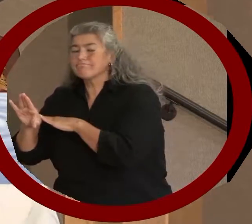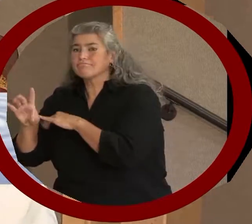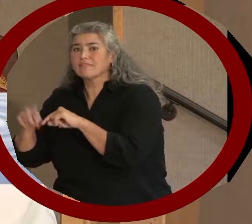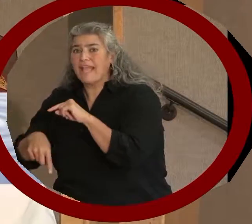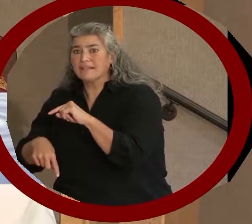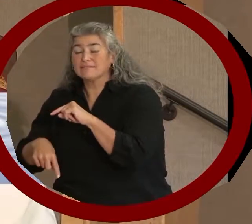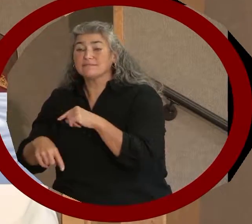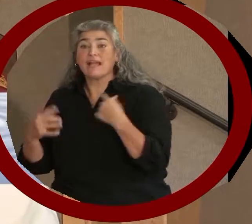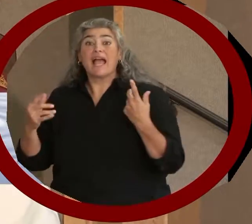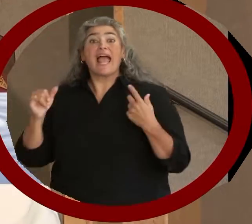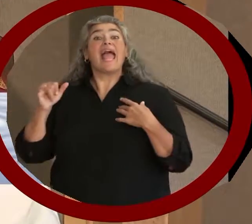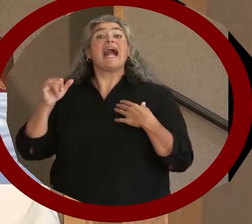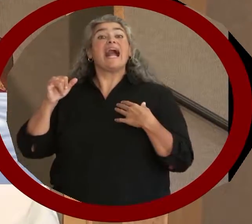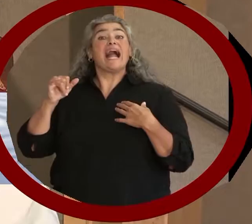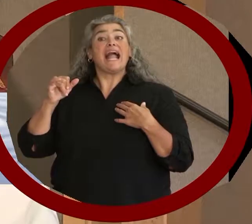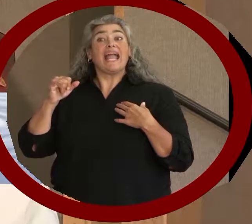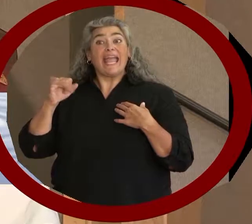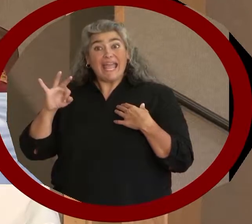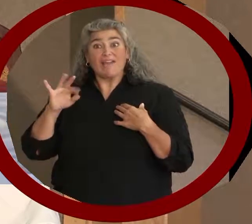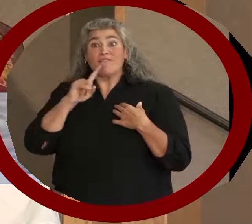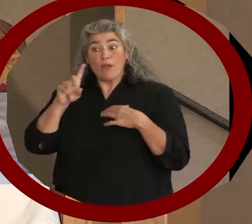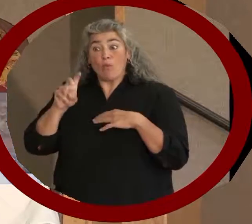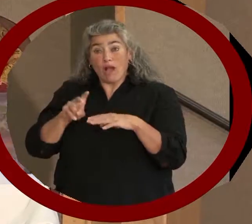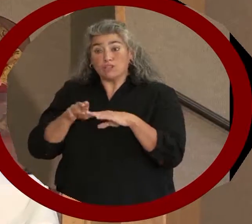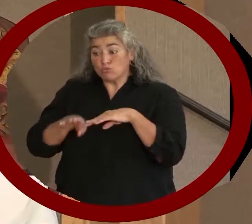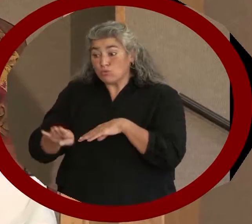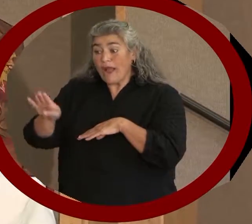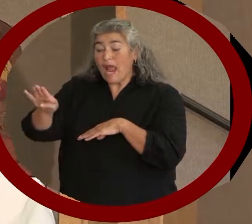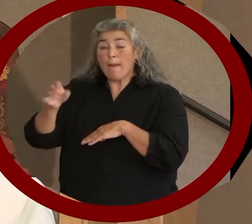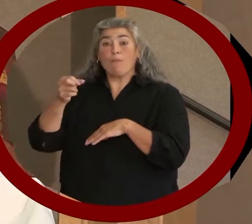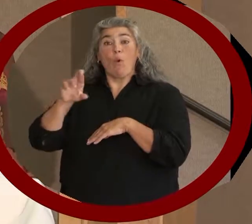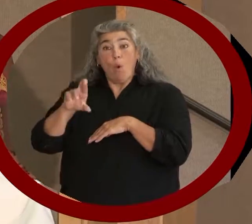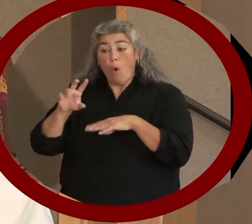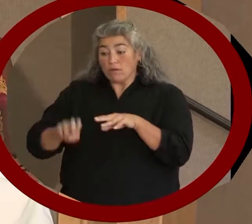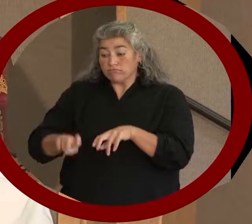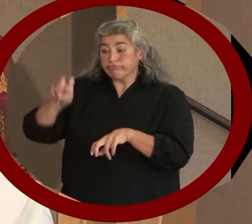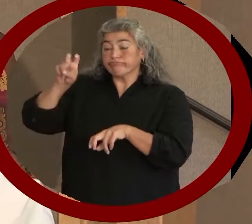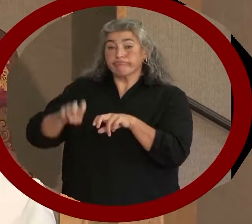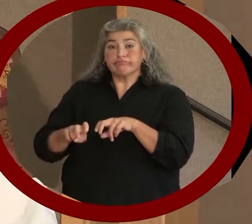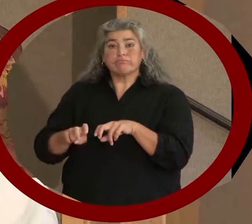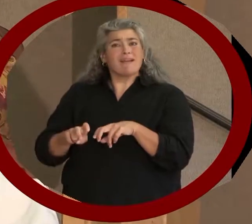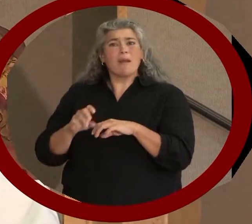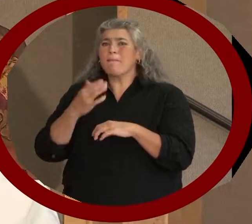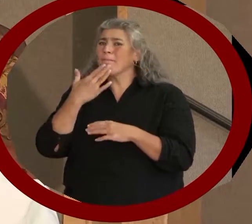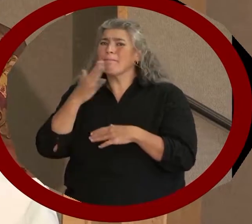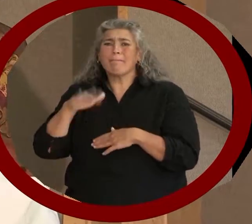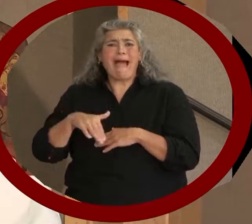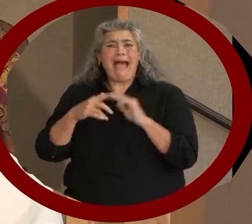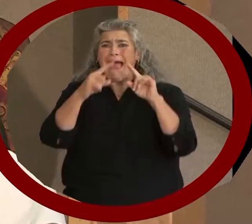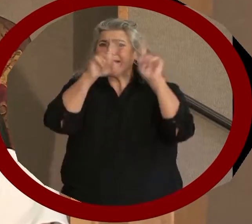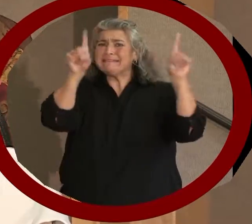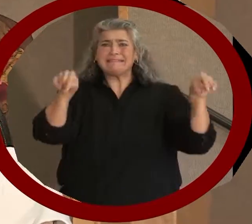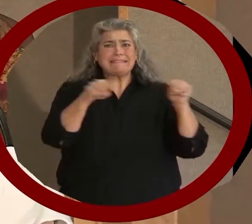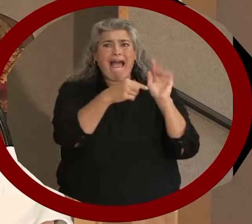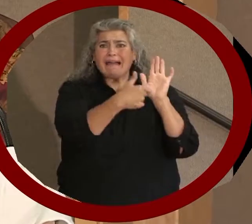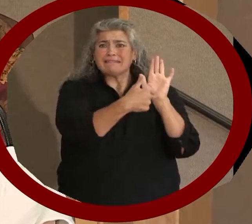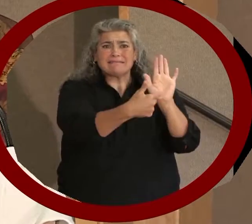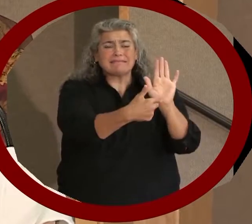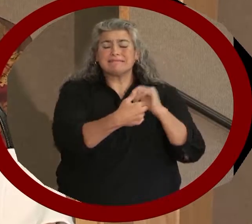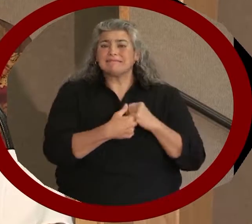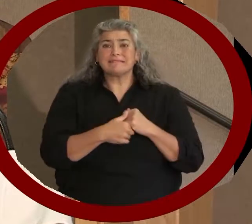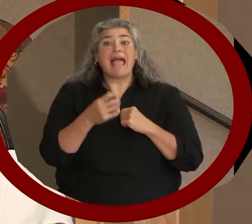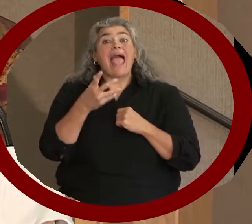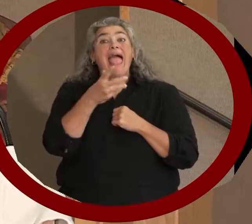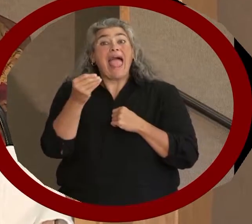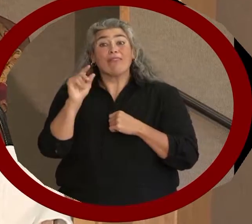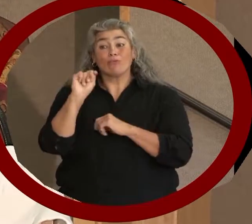had poor signage to their access ramps, and the restrooms didn't have stalls large enough for